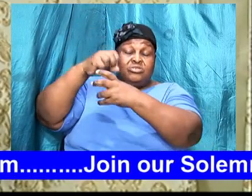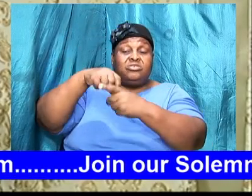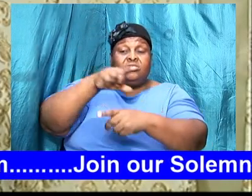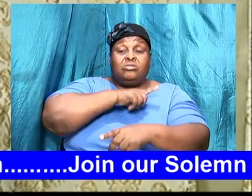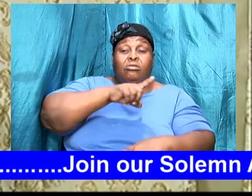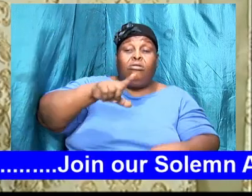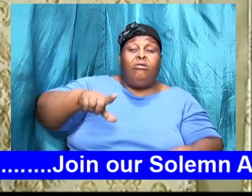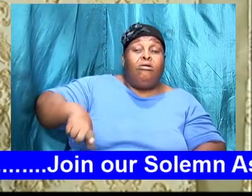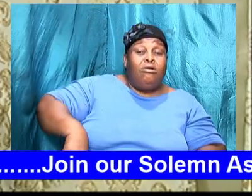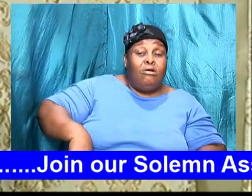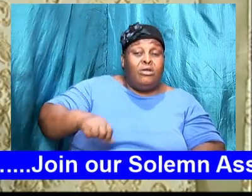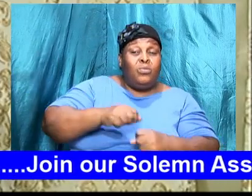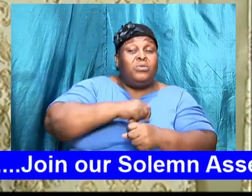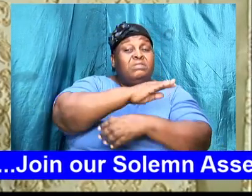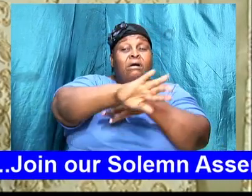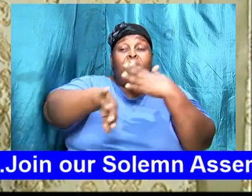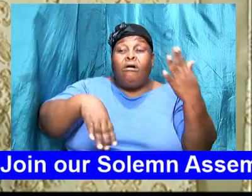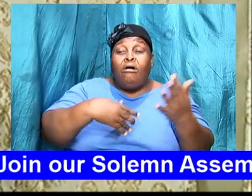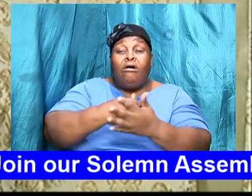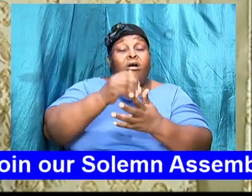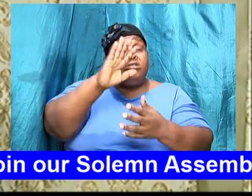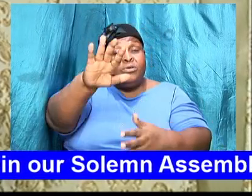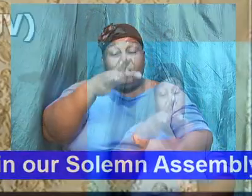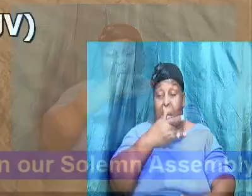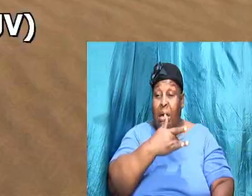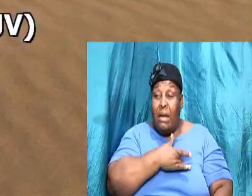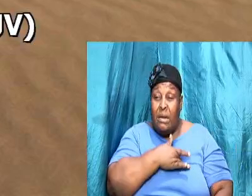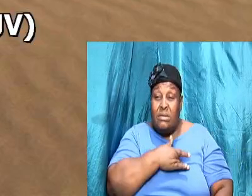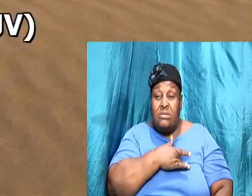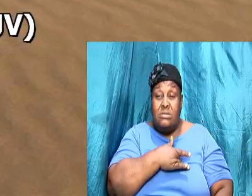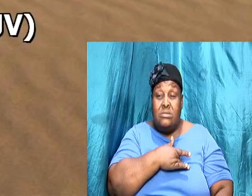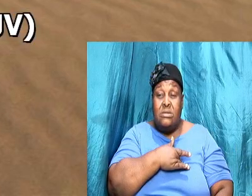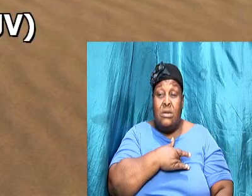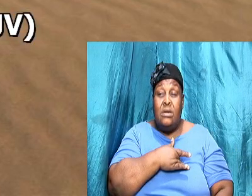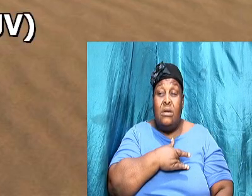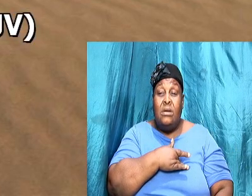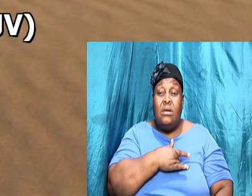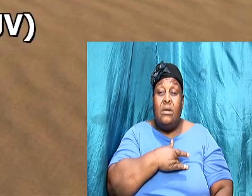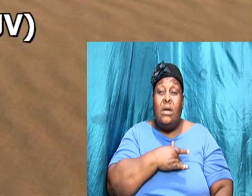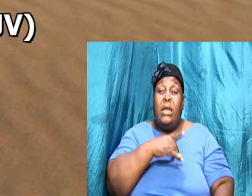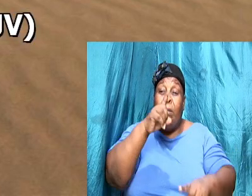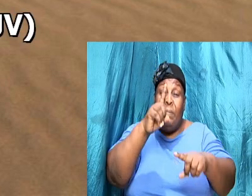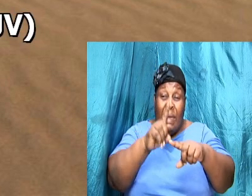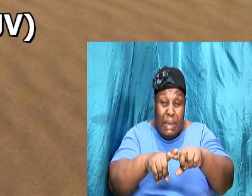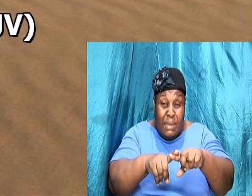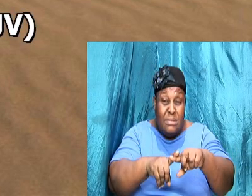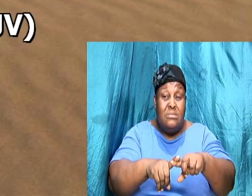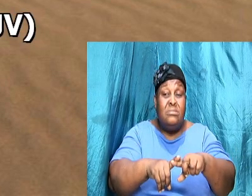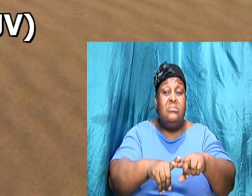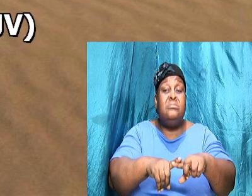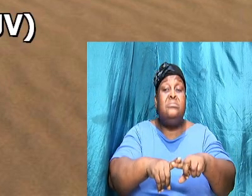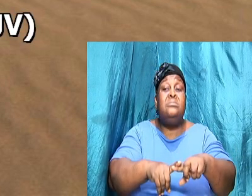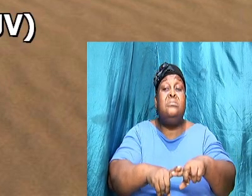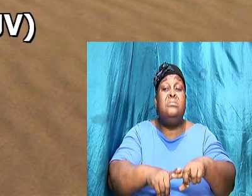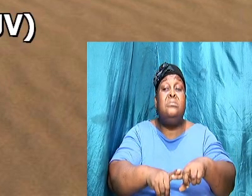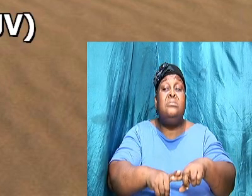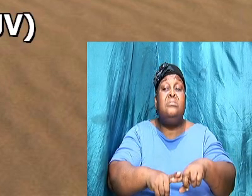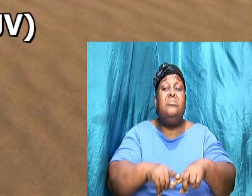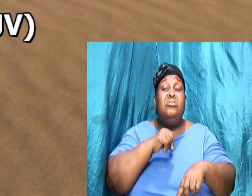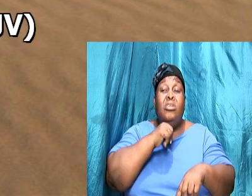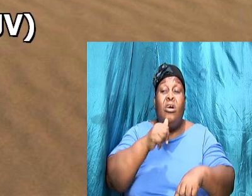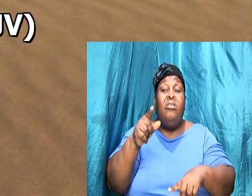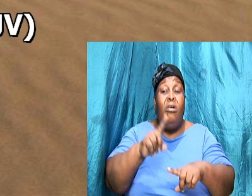it says trust in the Lord with all your heart not apart